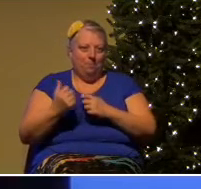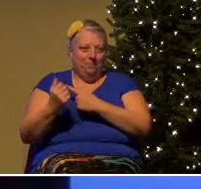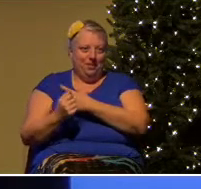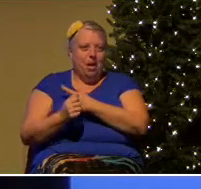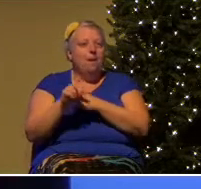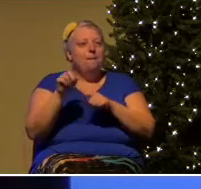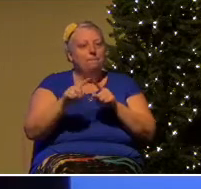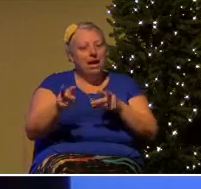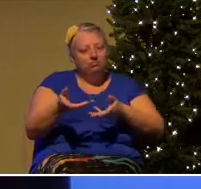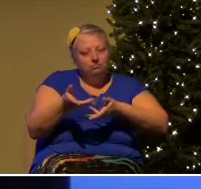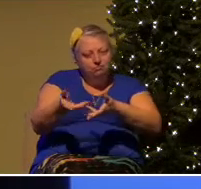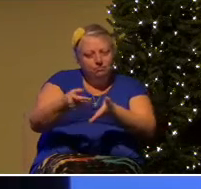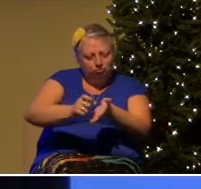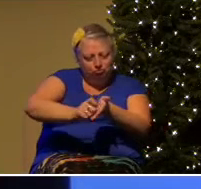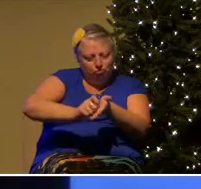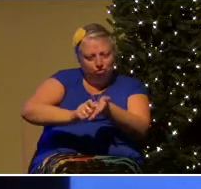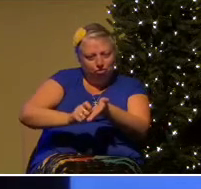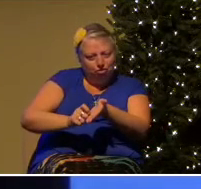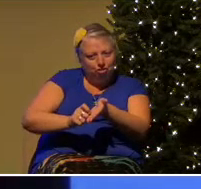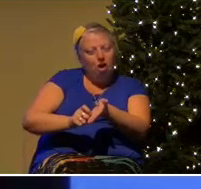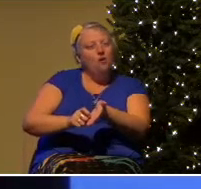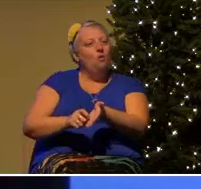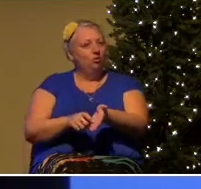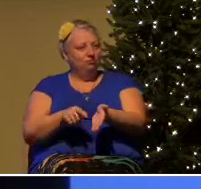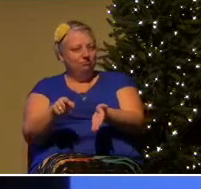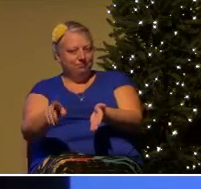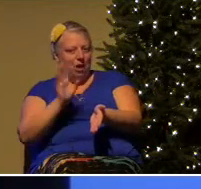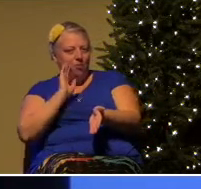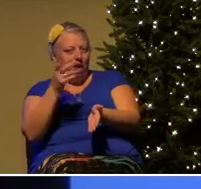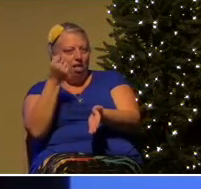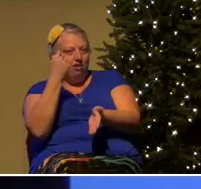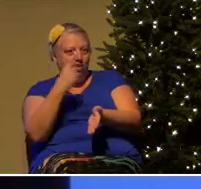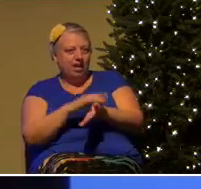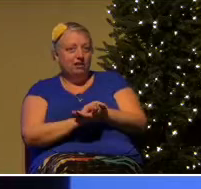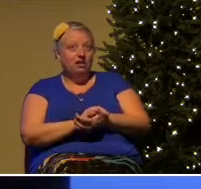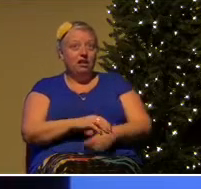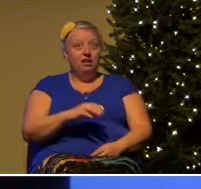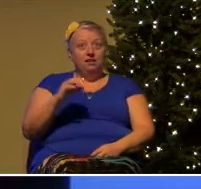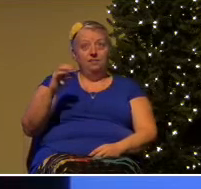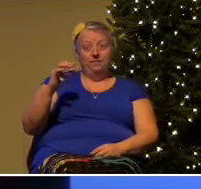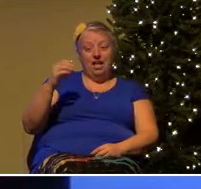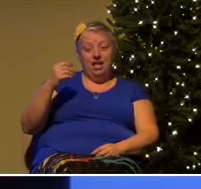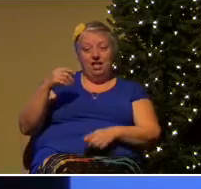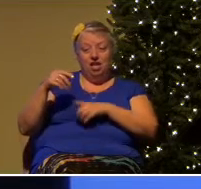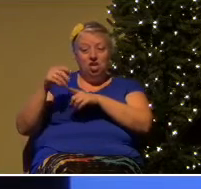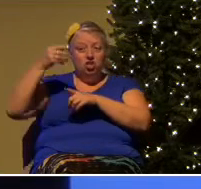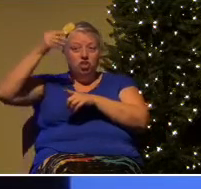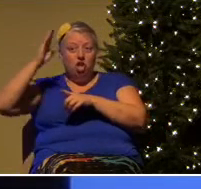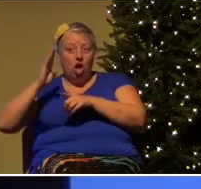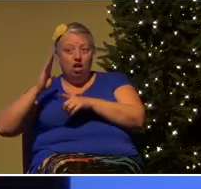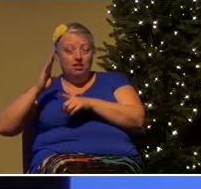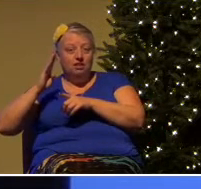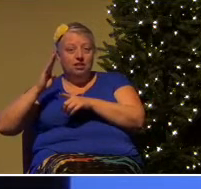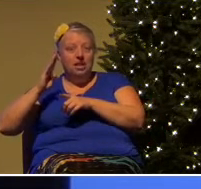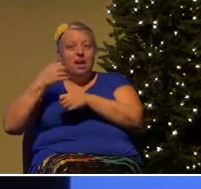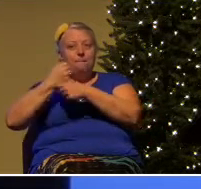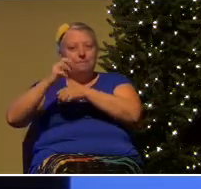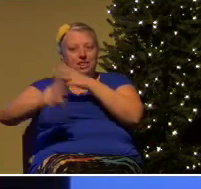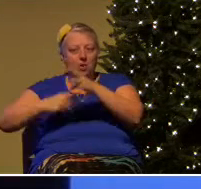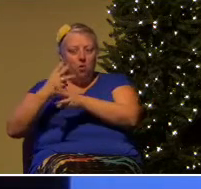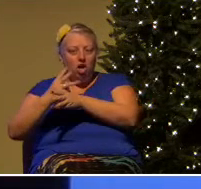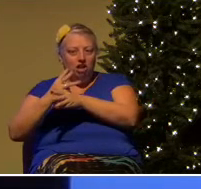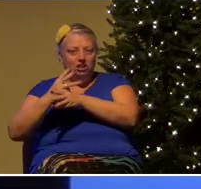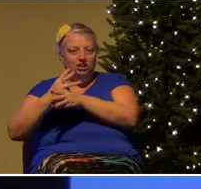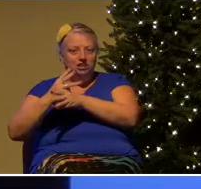really all you're saying is listen there's a God made the whole world made it good wanted us to trust him and obey